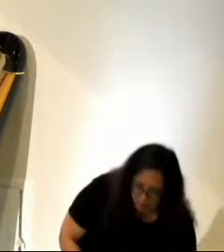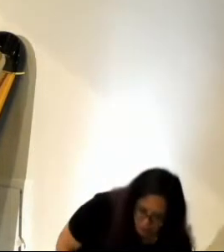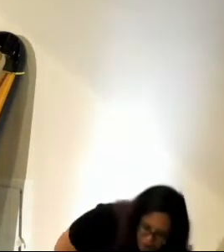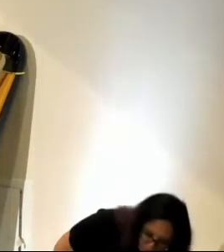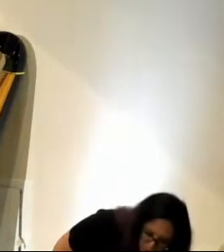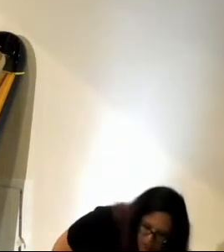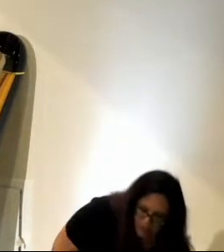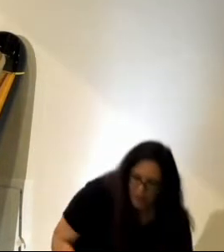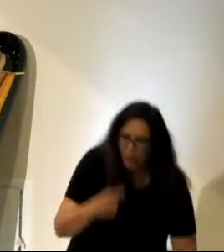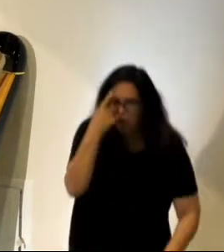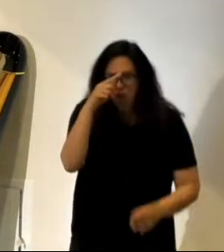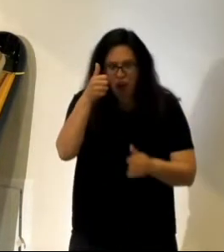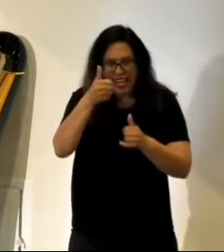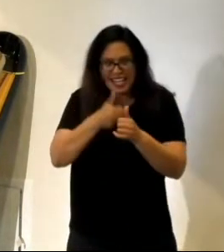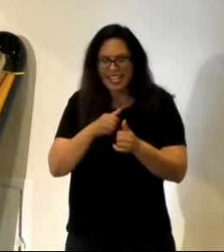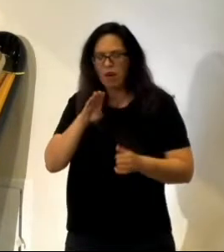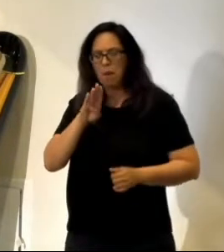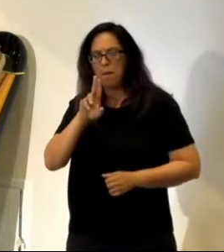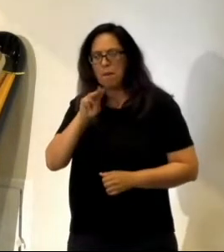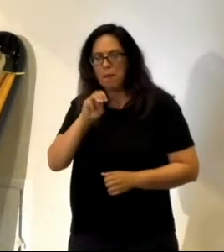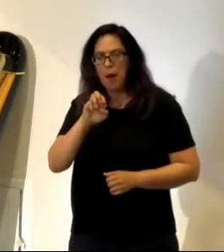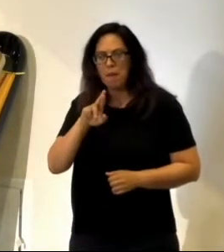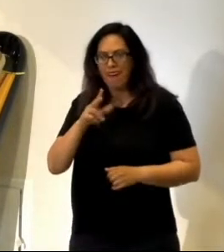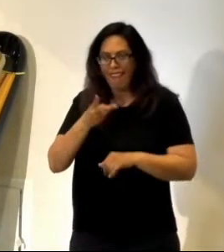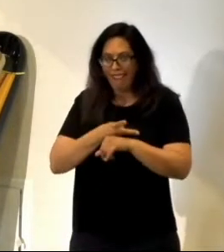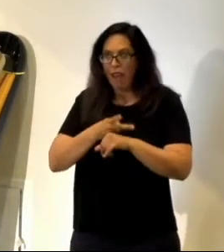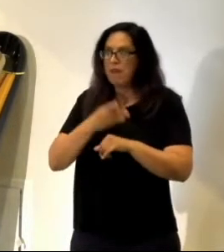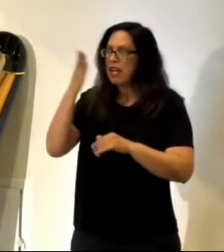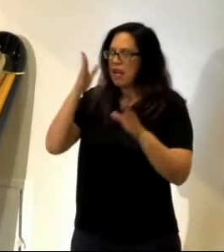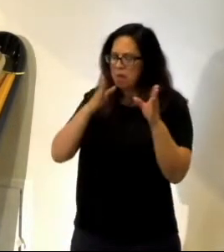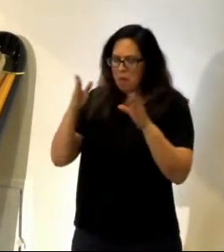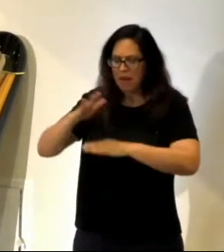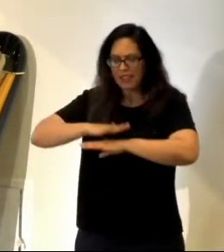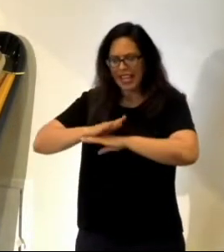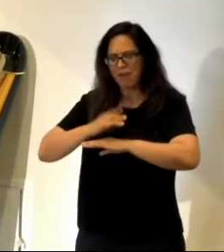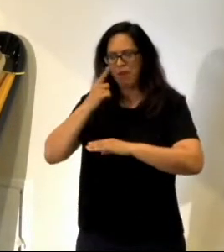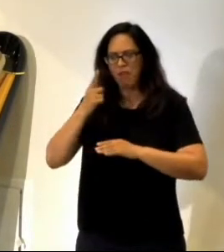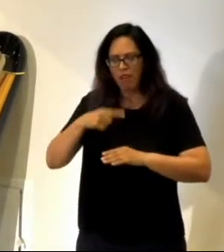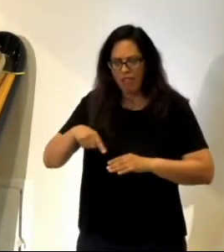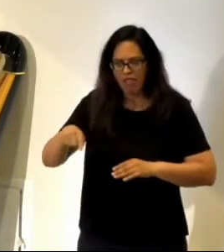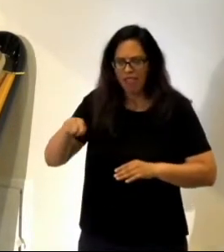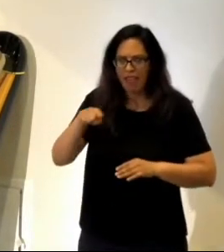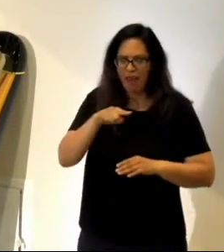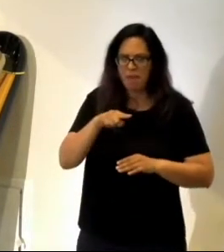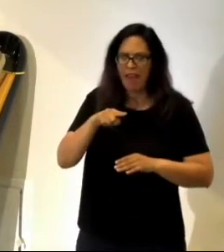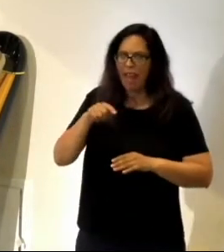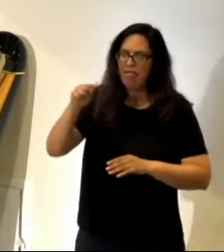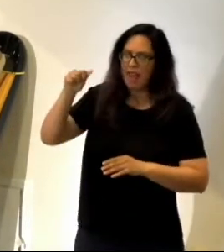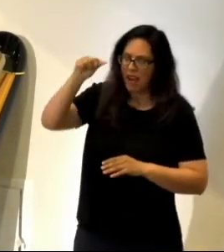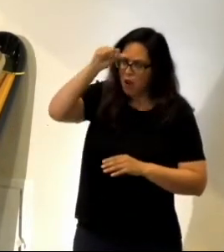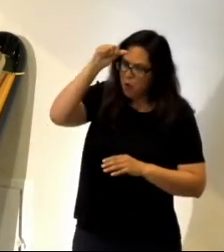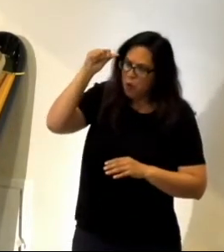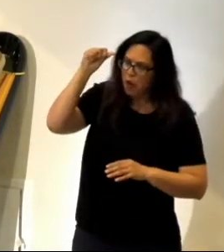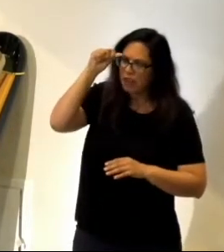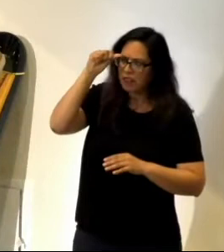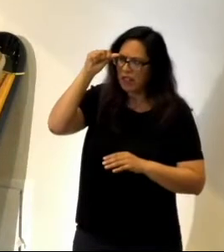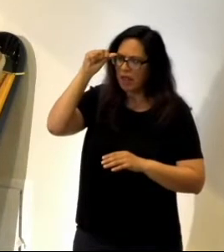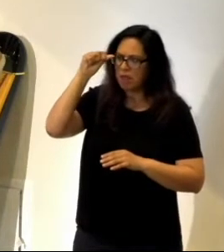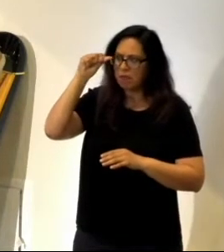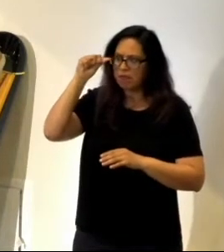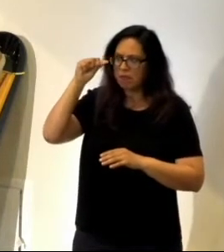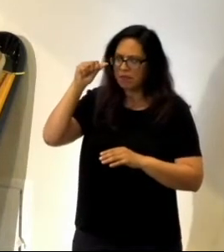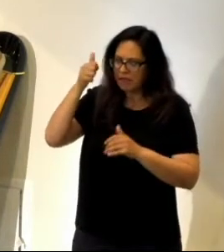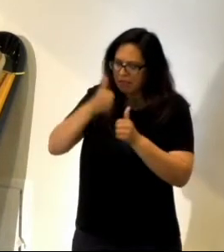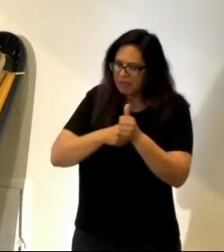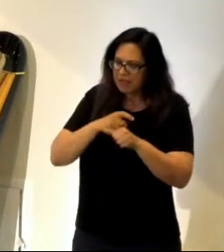enemies. The care and comfort of the shepherd is an anointing oil marking them. And every time they